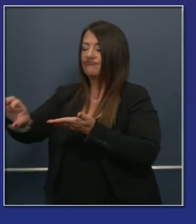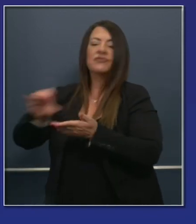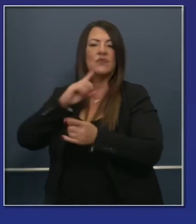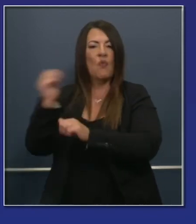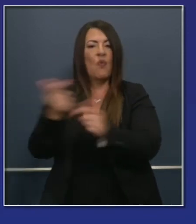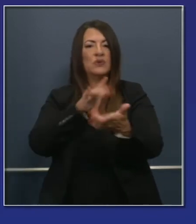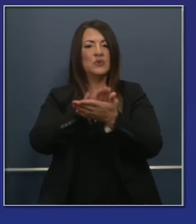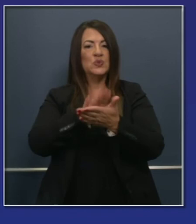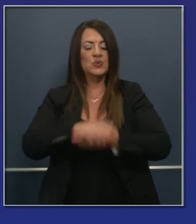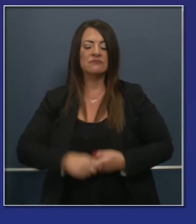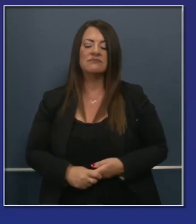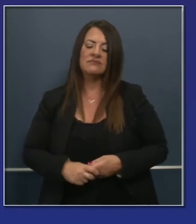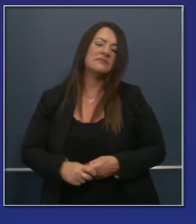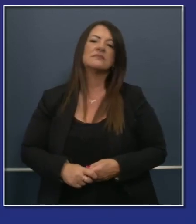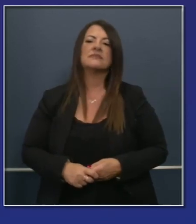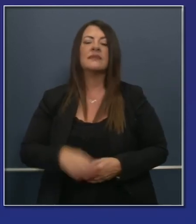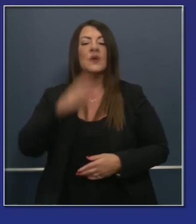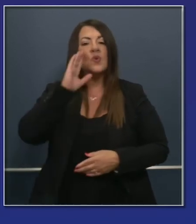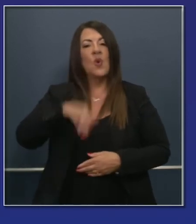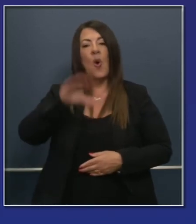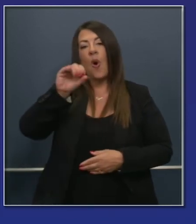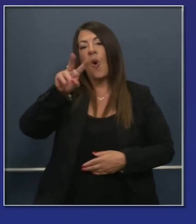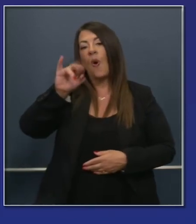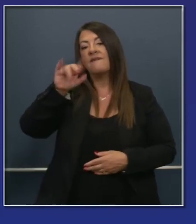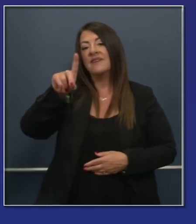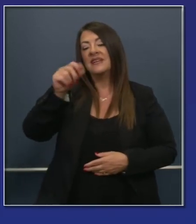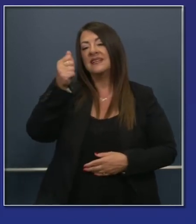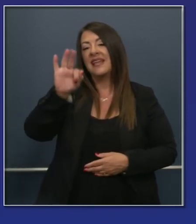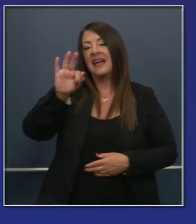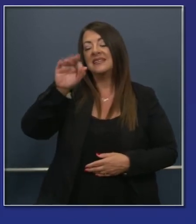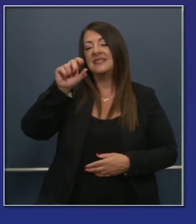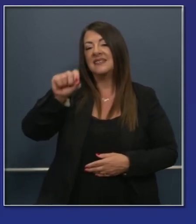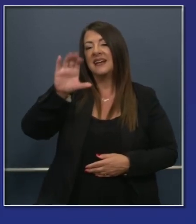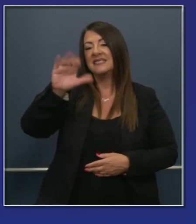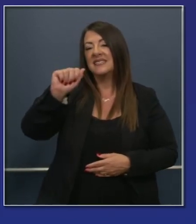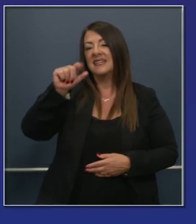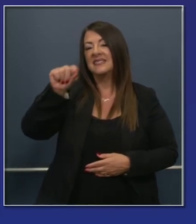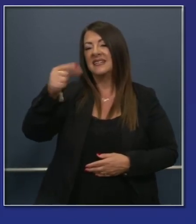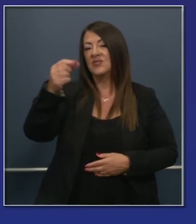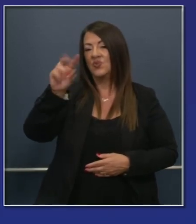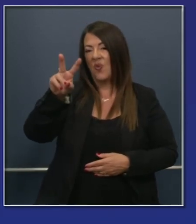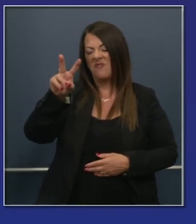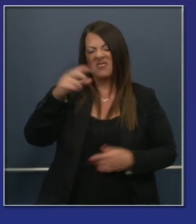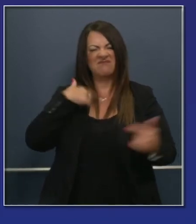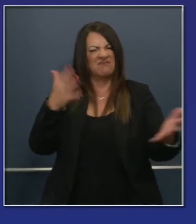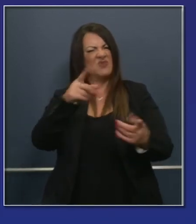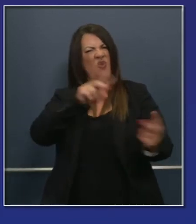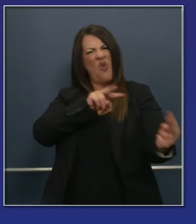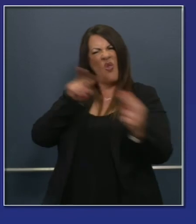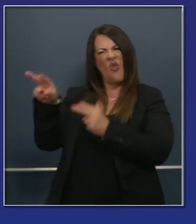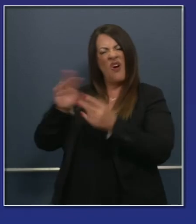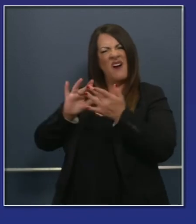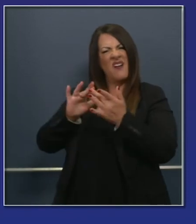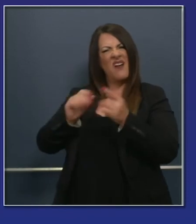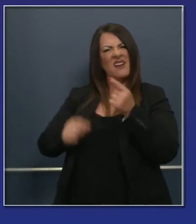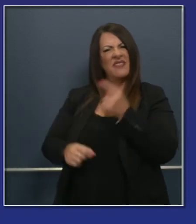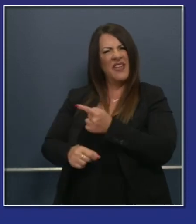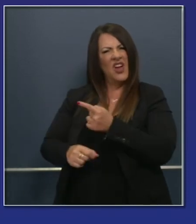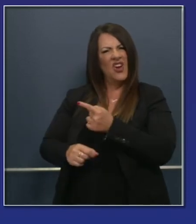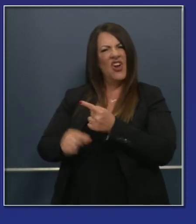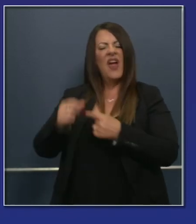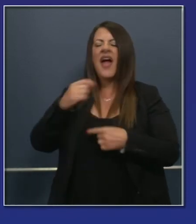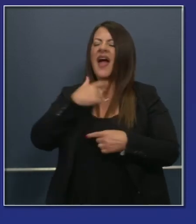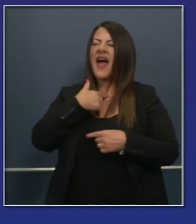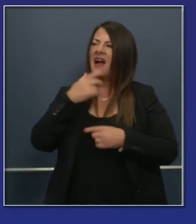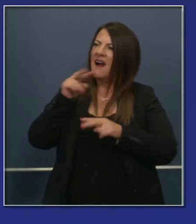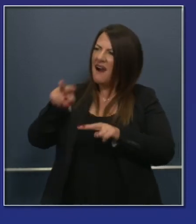now with our covid19.ca.gov website encourage you to go to the covid19.ca.gov